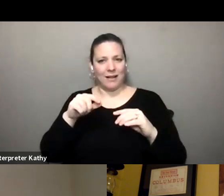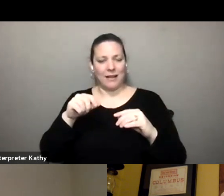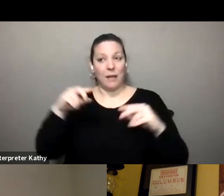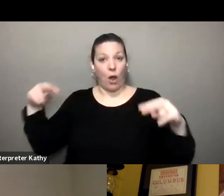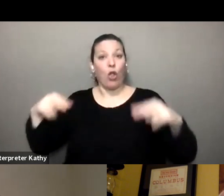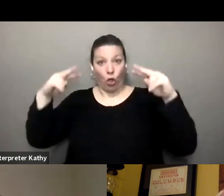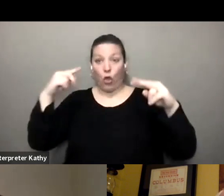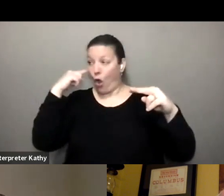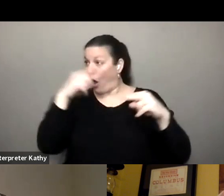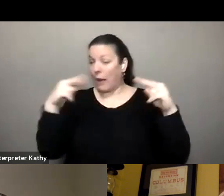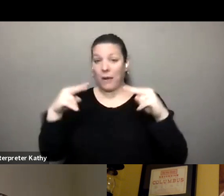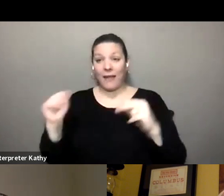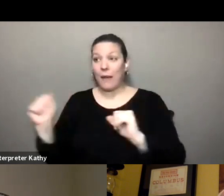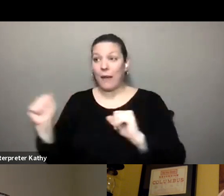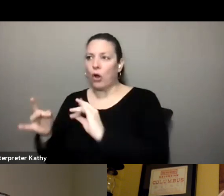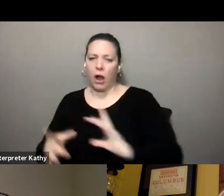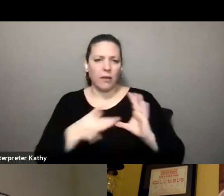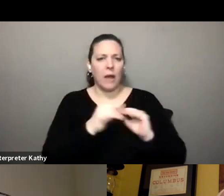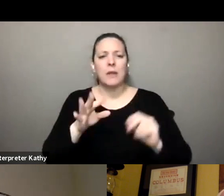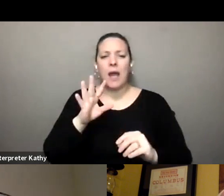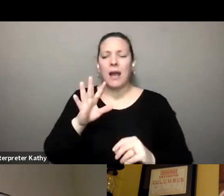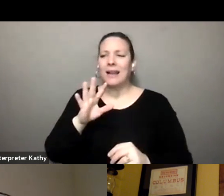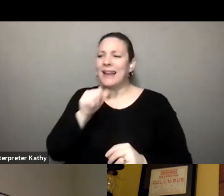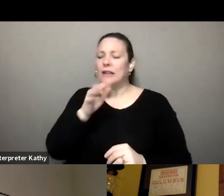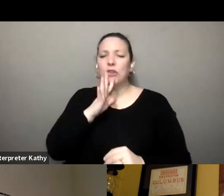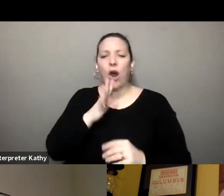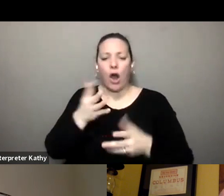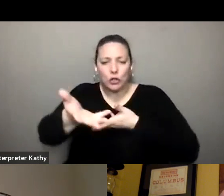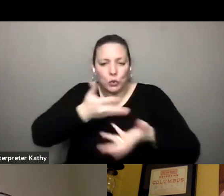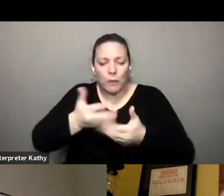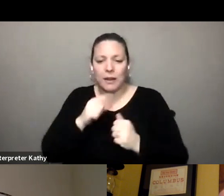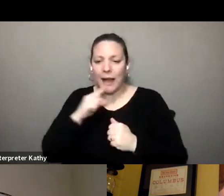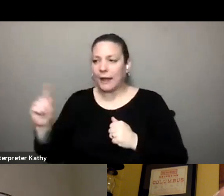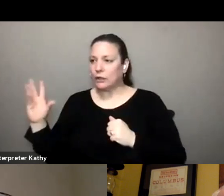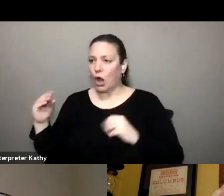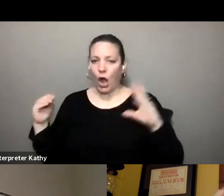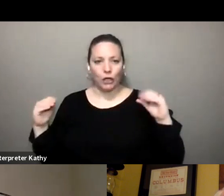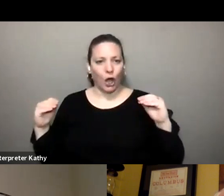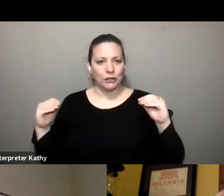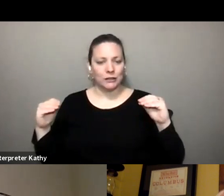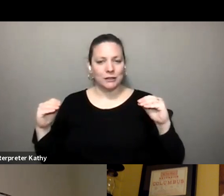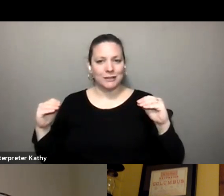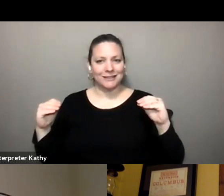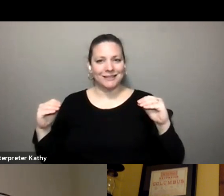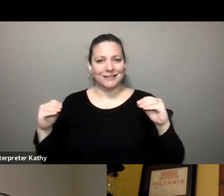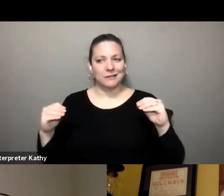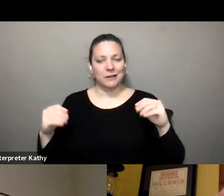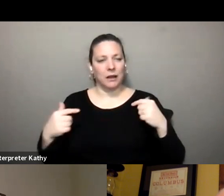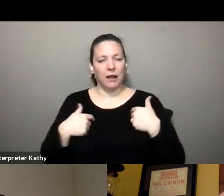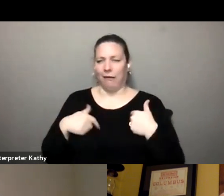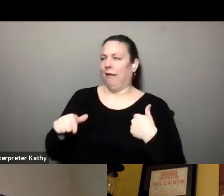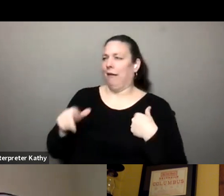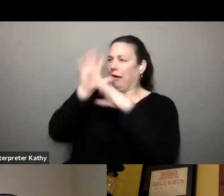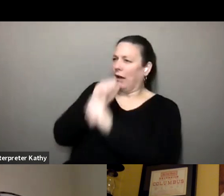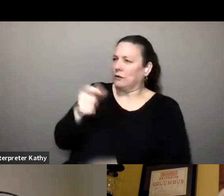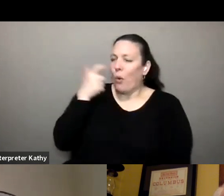contact and they you know i mean it was just it was entertaining as can be to to watch to watch the conversation go on